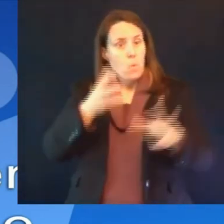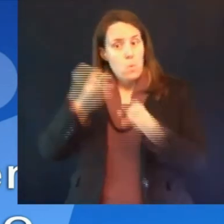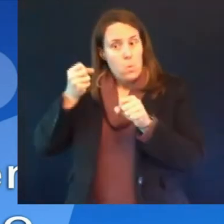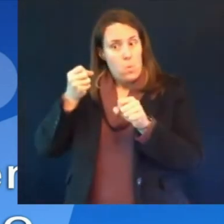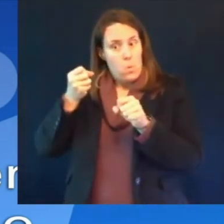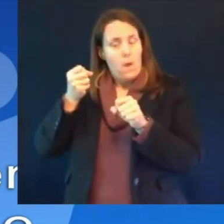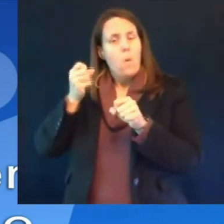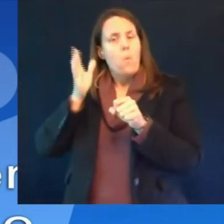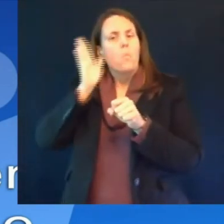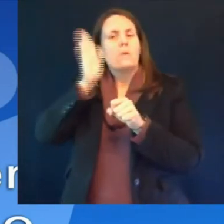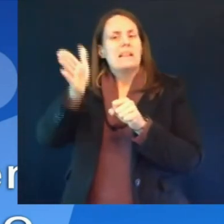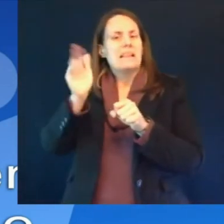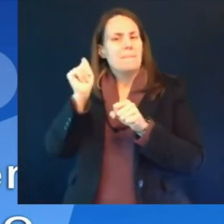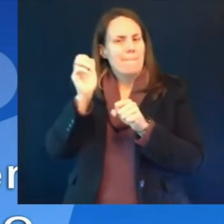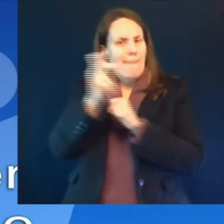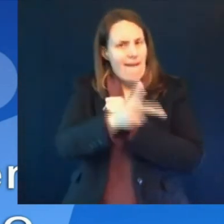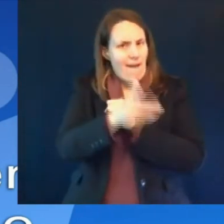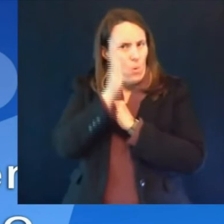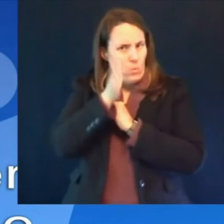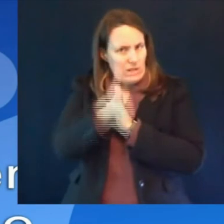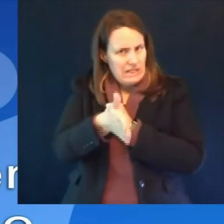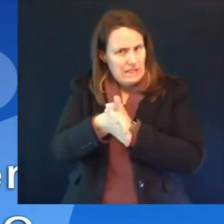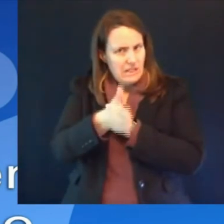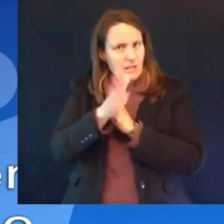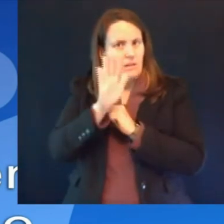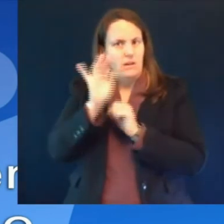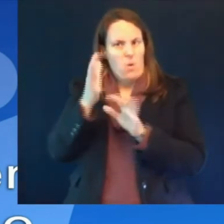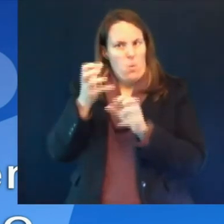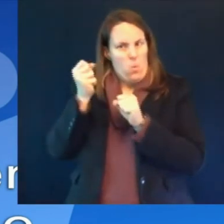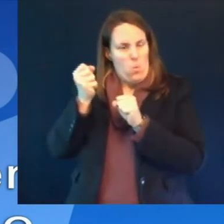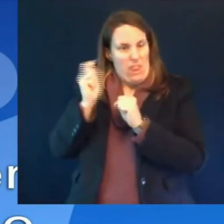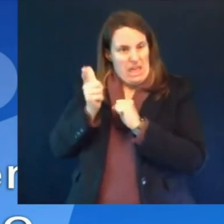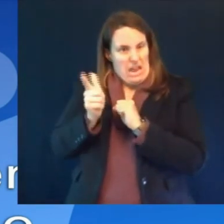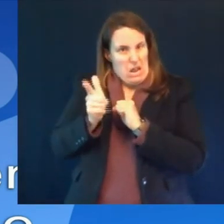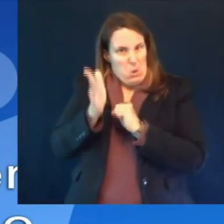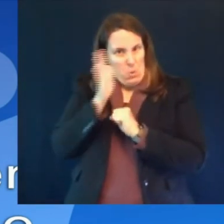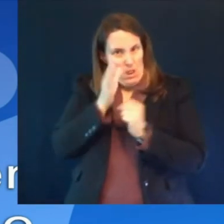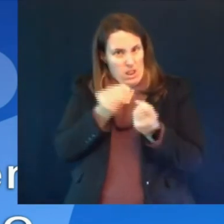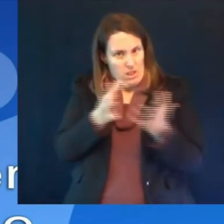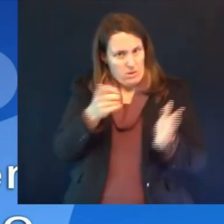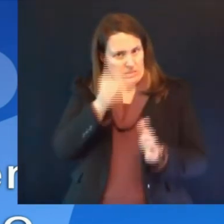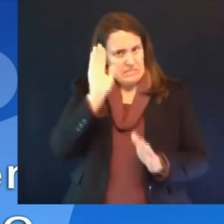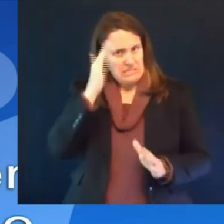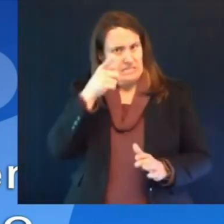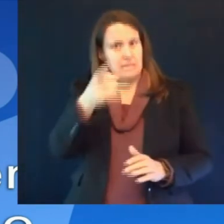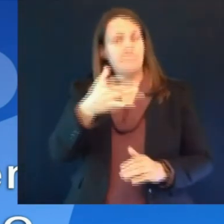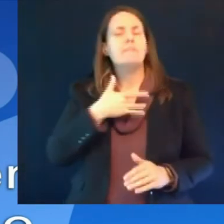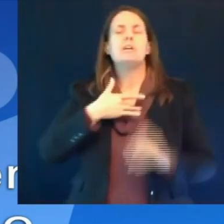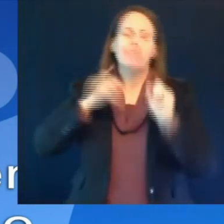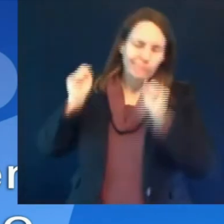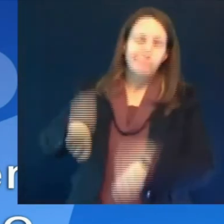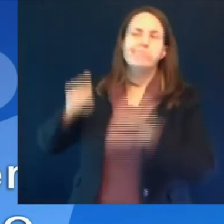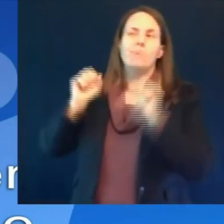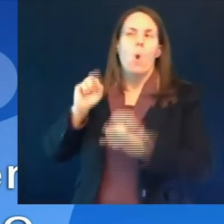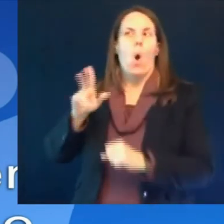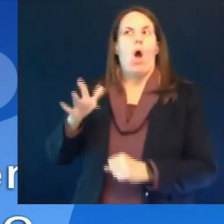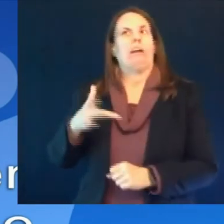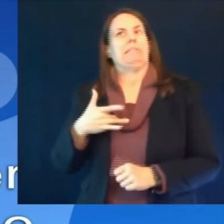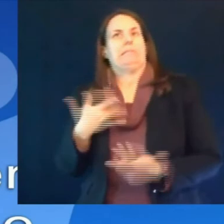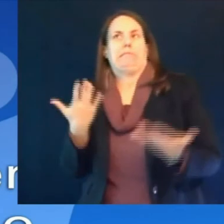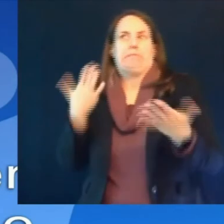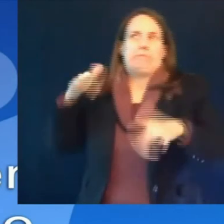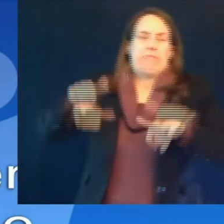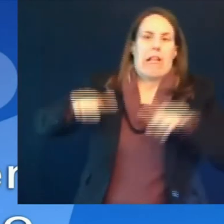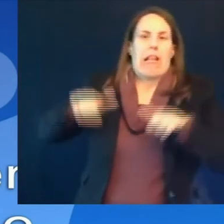now until more research is done but i'm just wondering where does that confidence in this vaccine come from and is this going to be some kind of situation that you